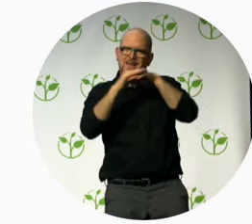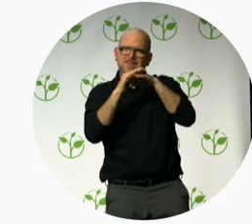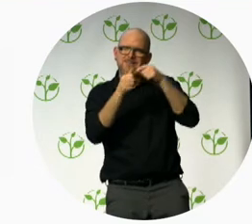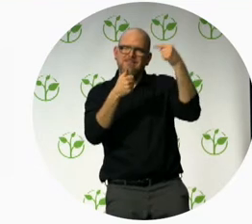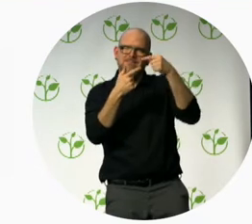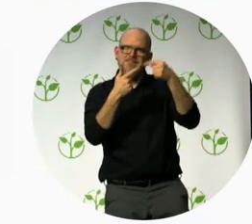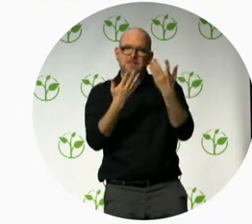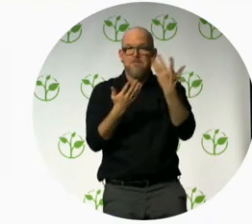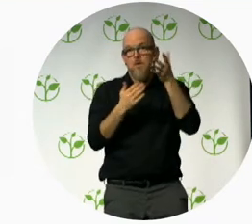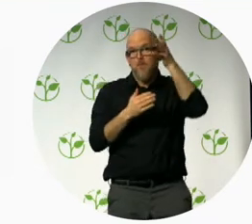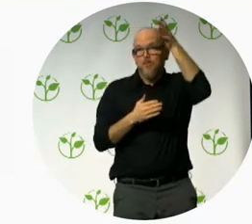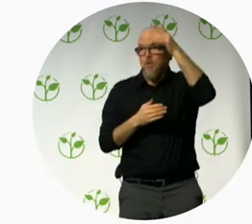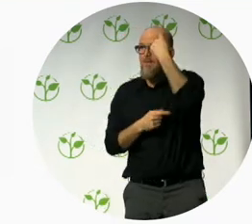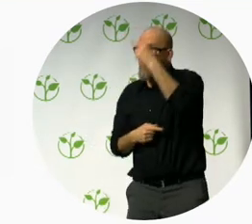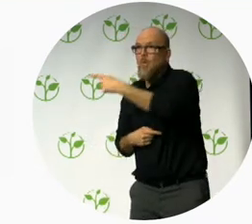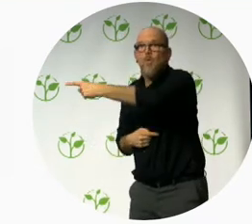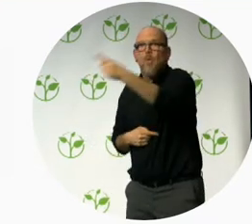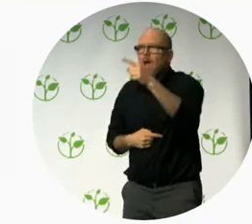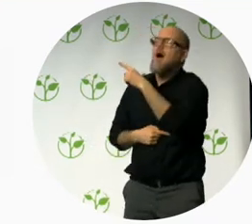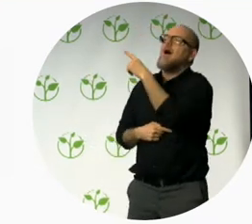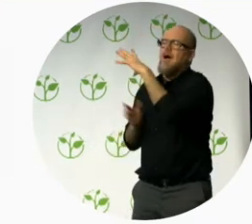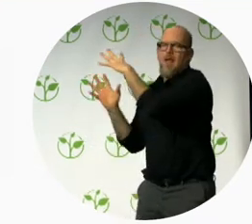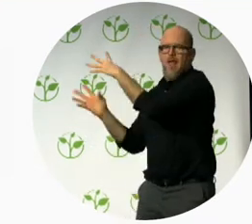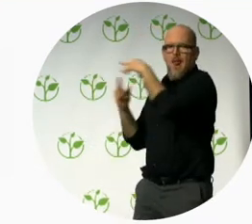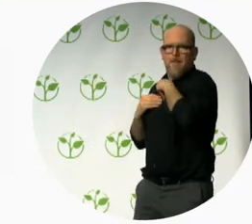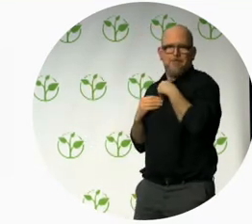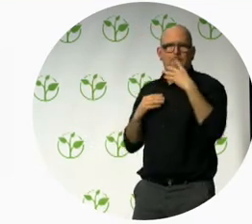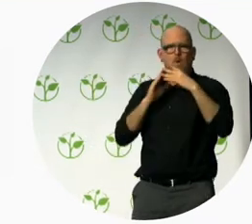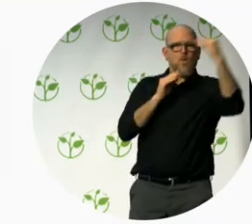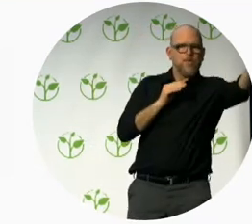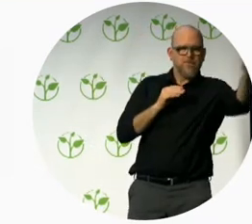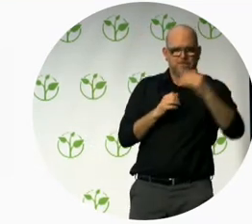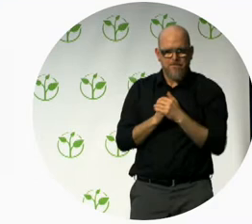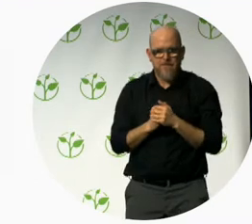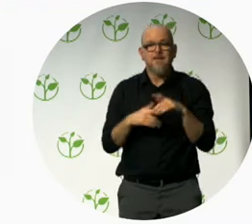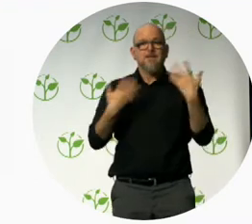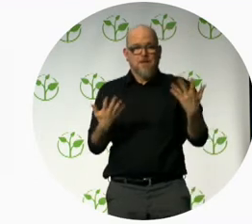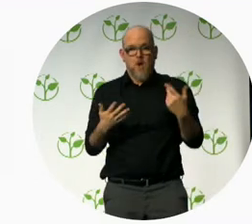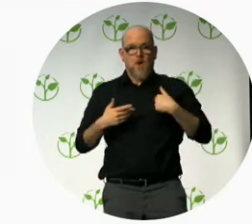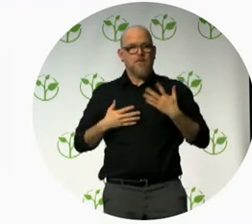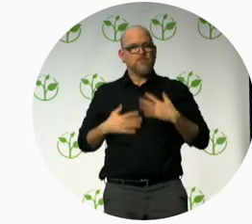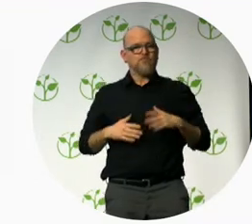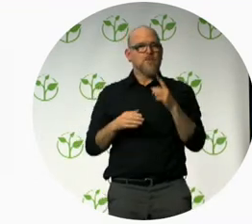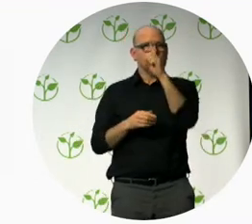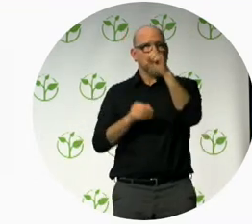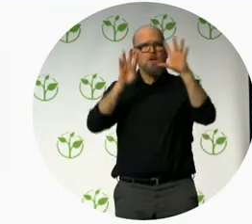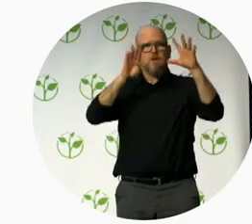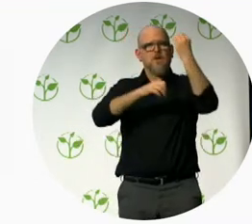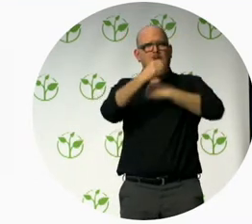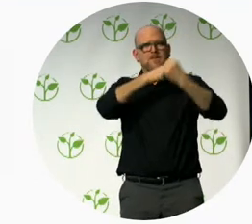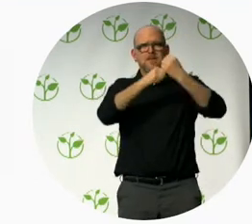Today, 19 years since we started, we have revolutionized Israel accessibility landscape.